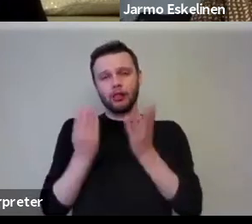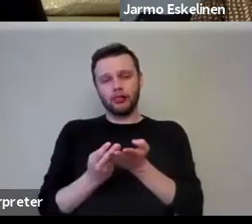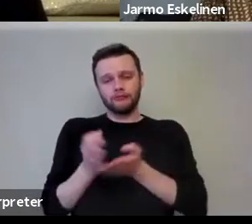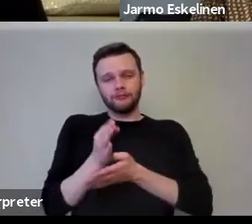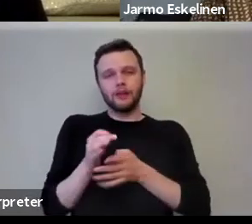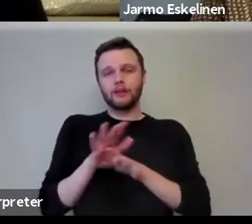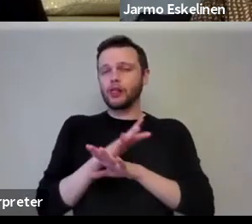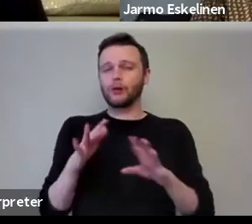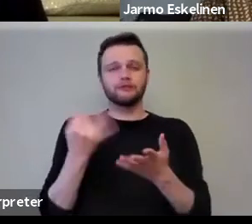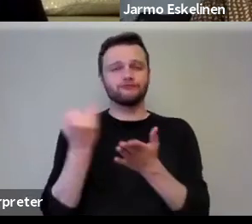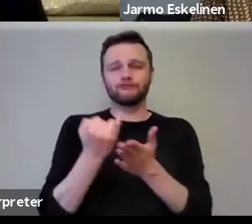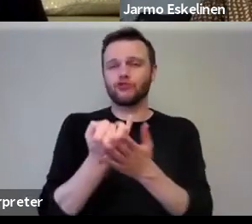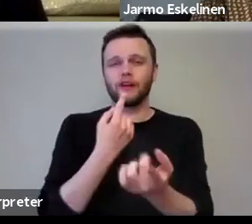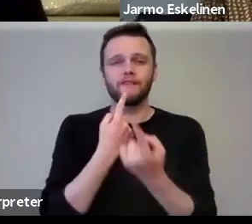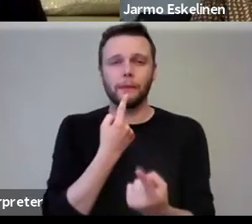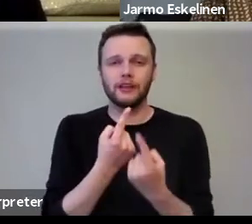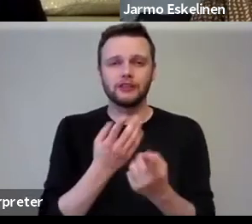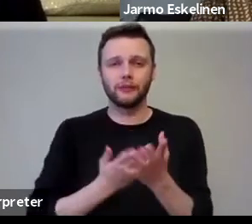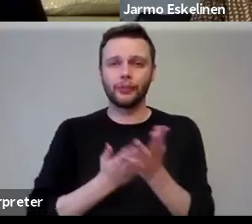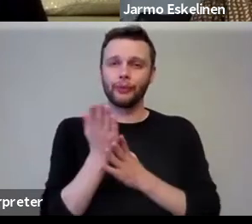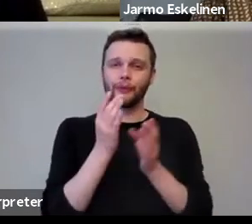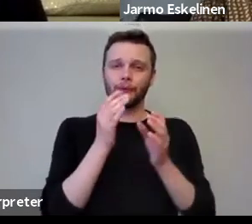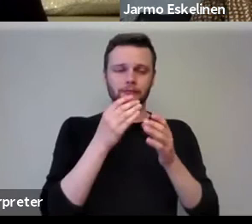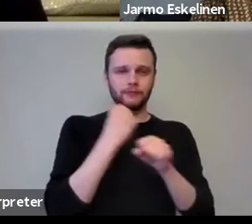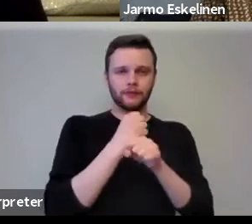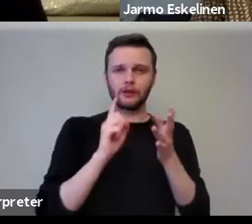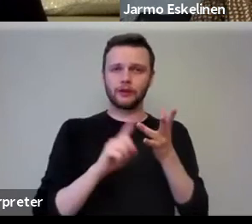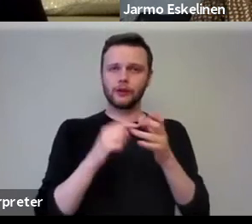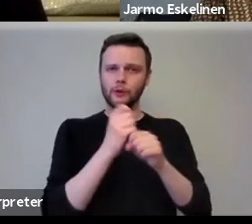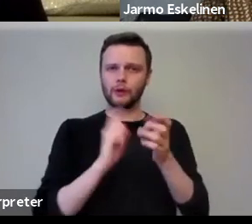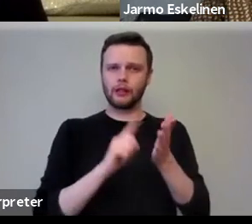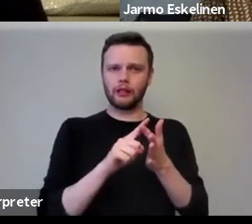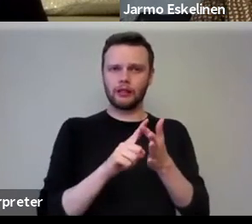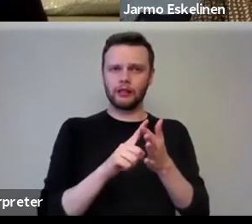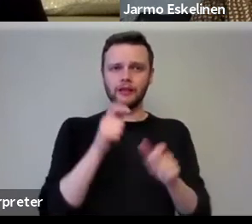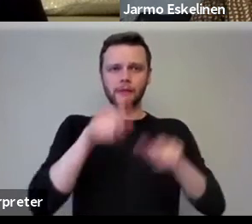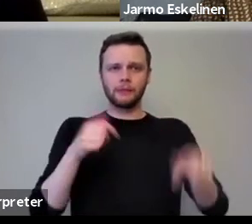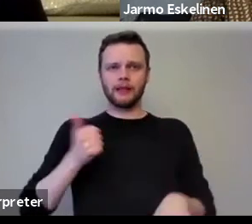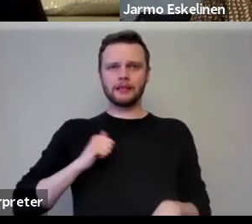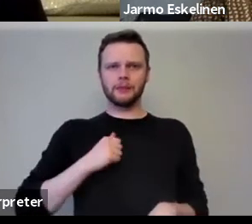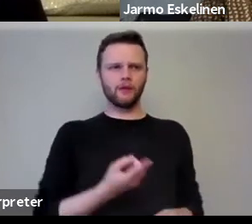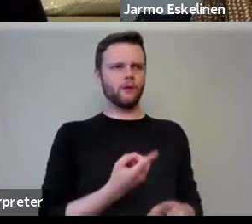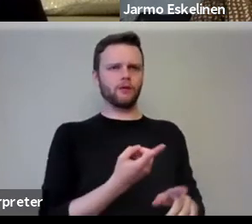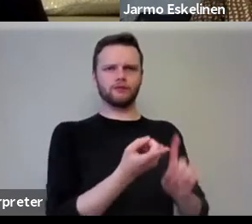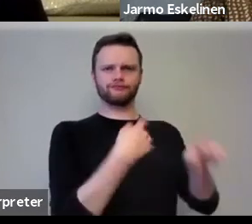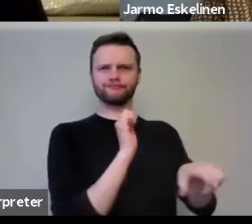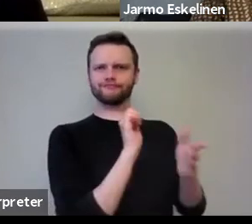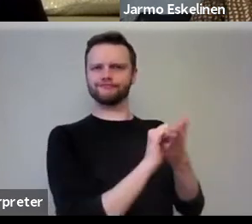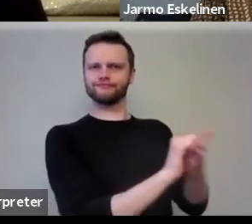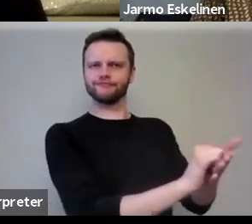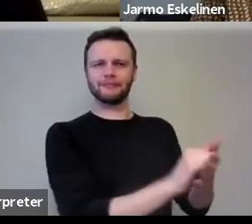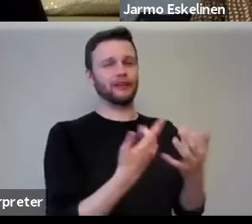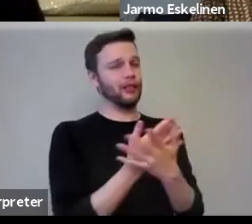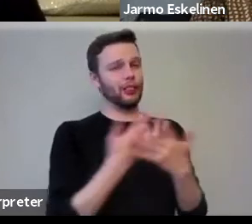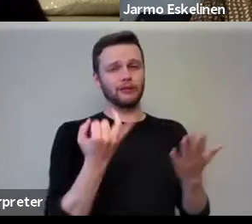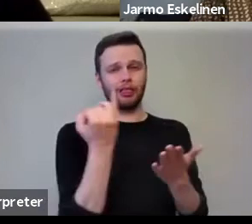you know, the minute you go and Google. And I think many people expect Google to be the answer for everything, but there's a lot of misinformation. And, um, you know, you